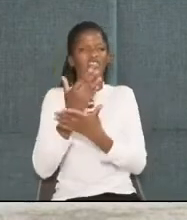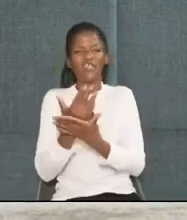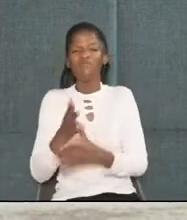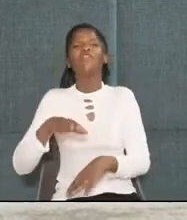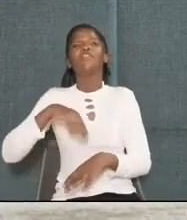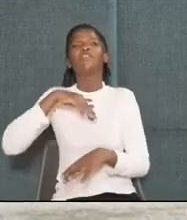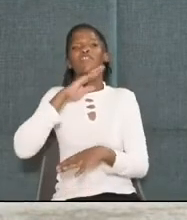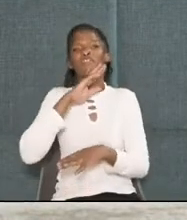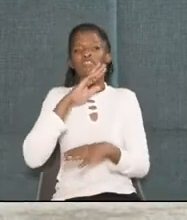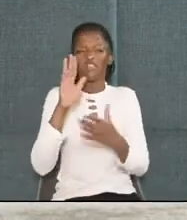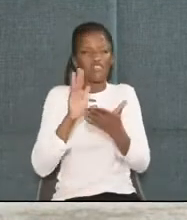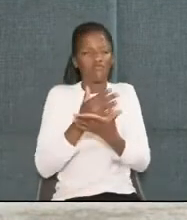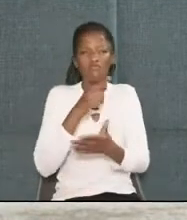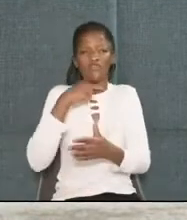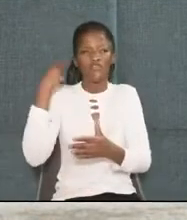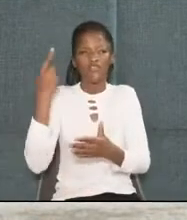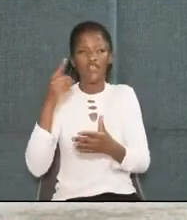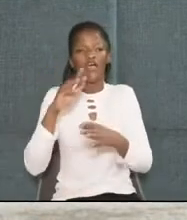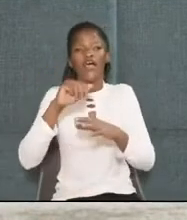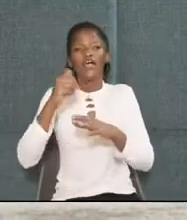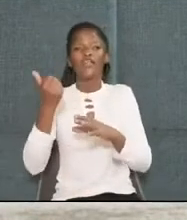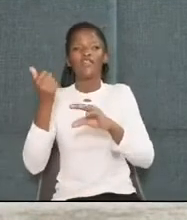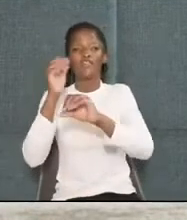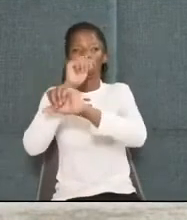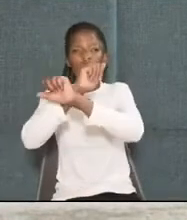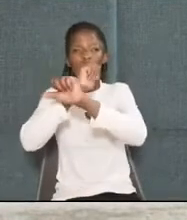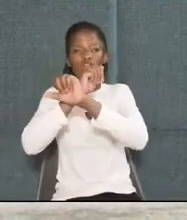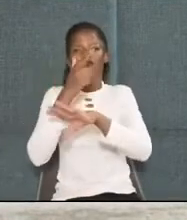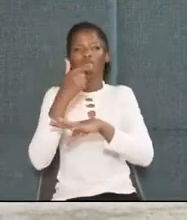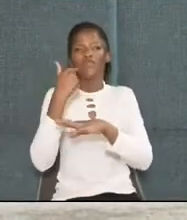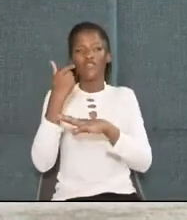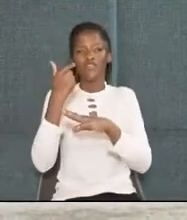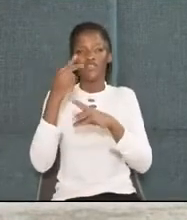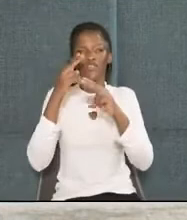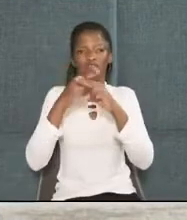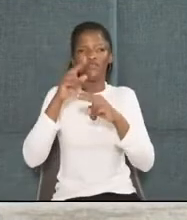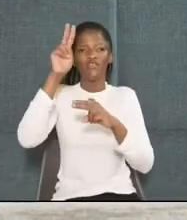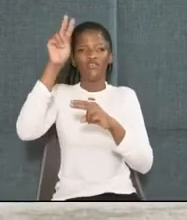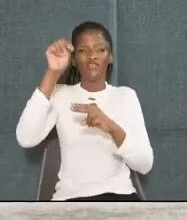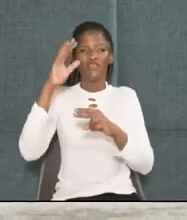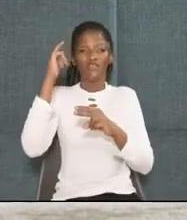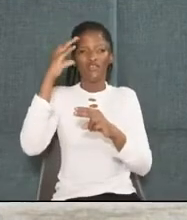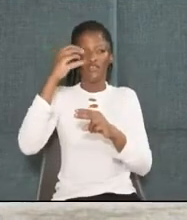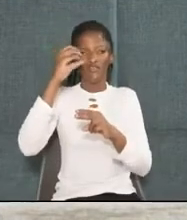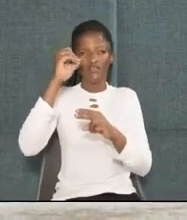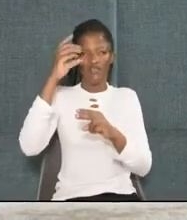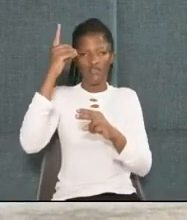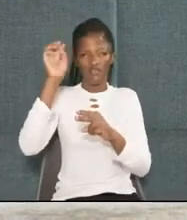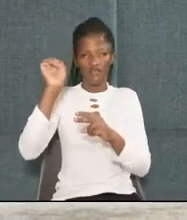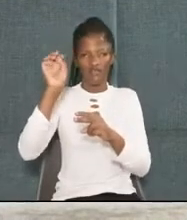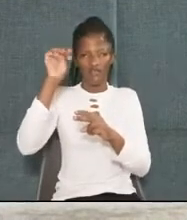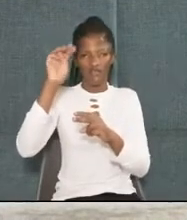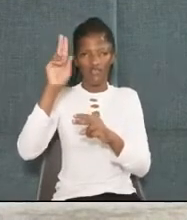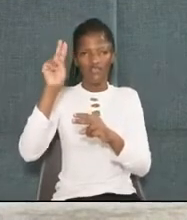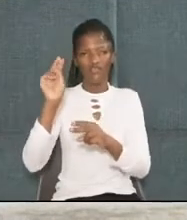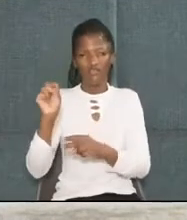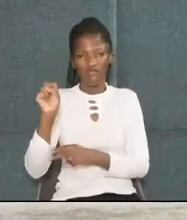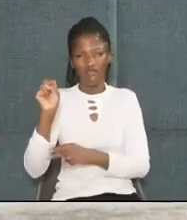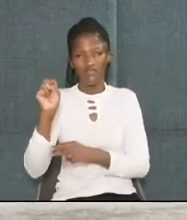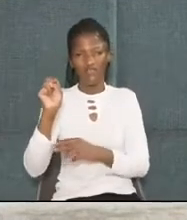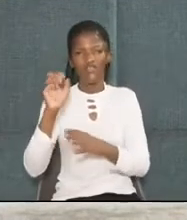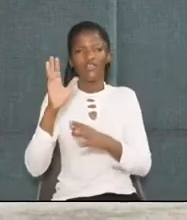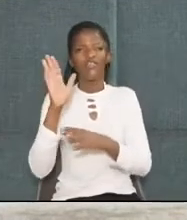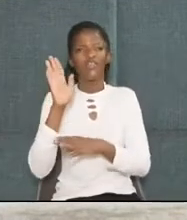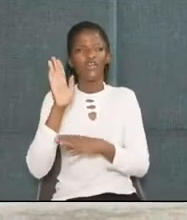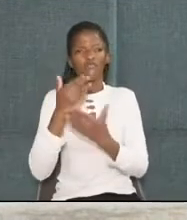others were taken to prison. Who here remembers Nicodemus? The powerful Nicodemus and his friend, Joseph of Amadea. They